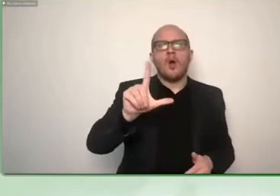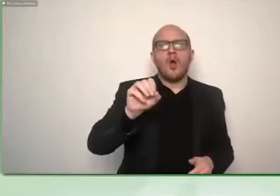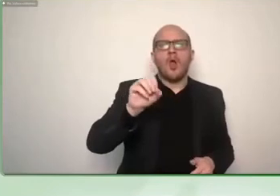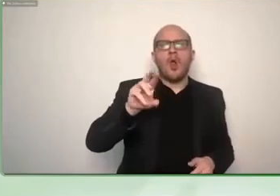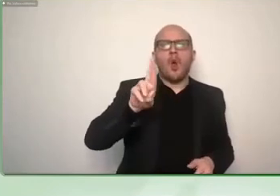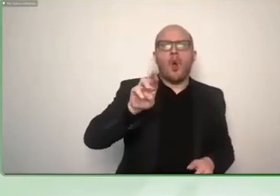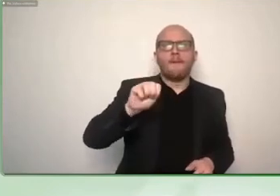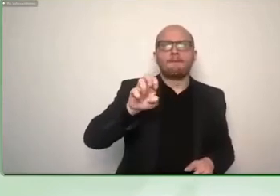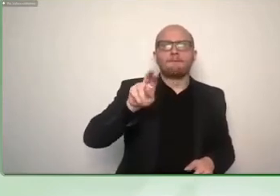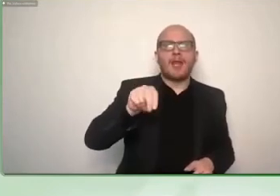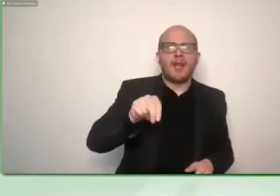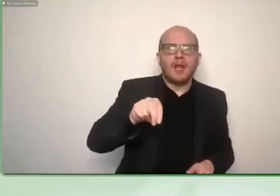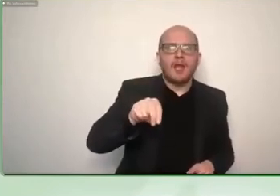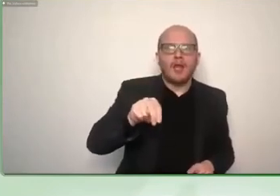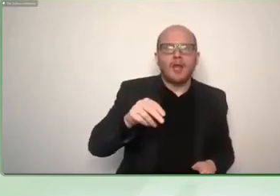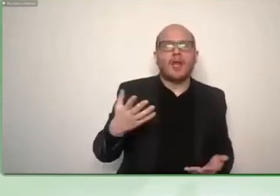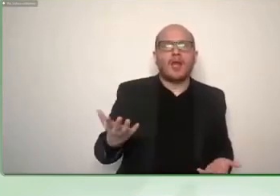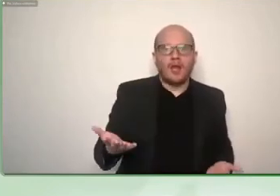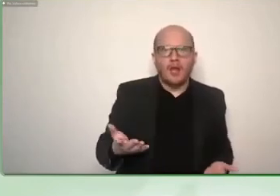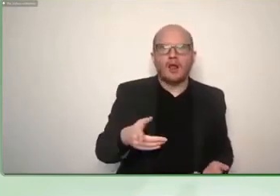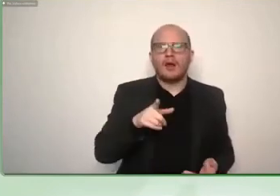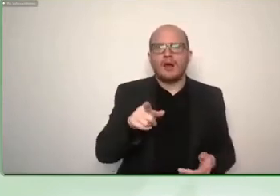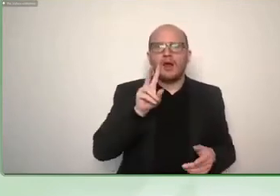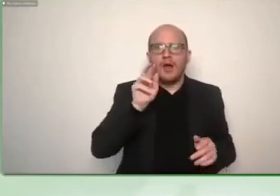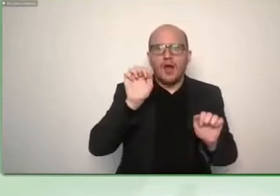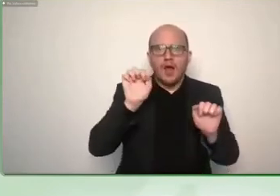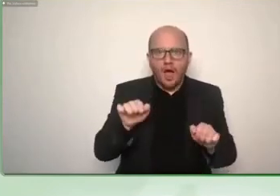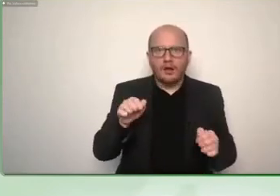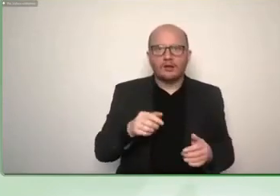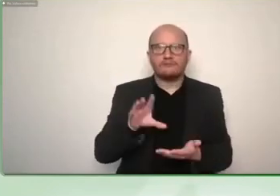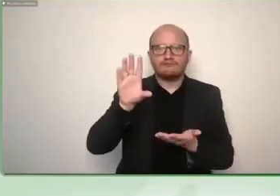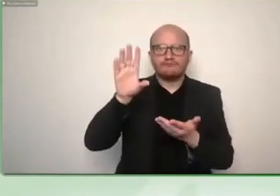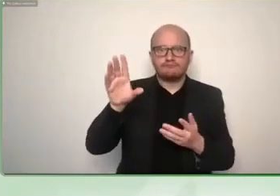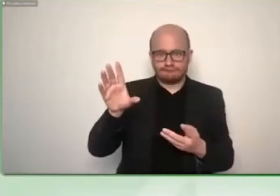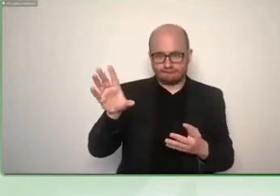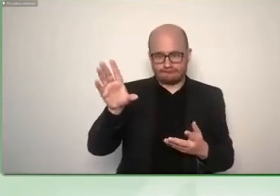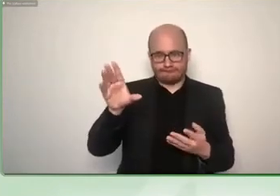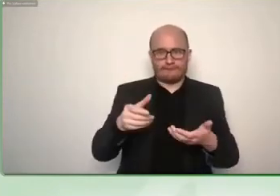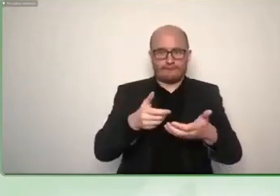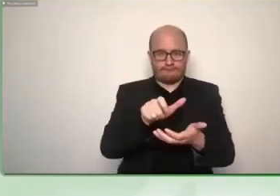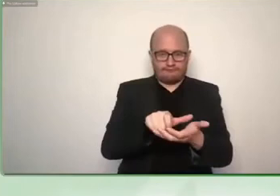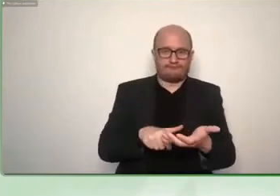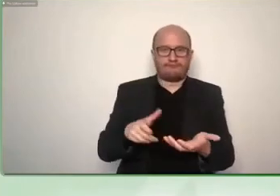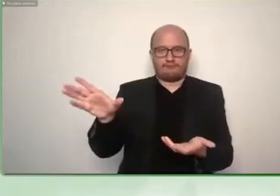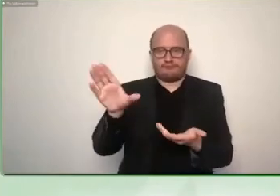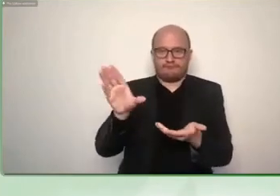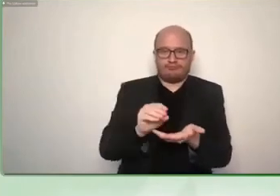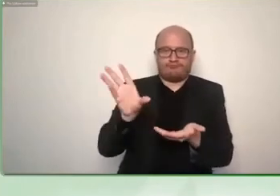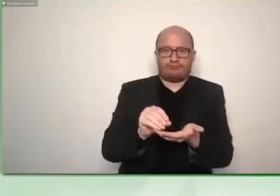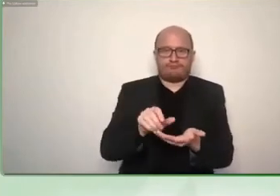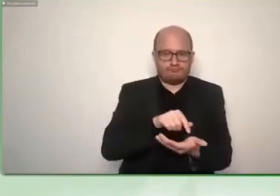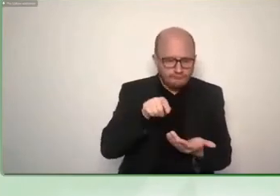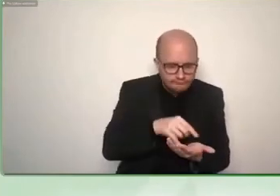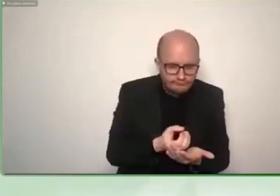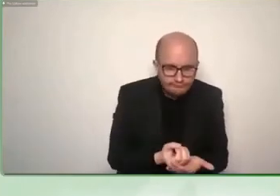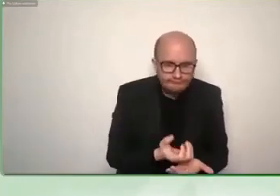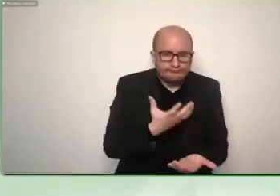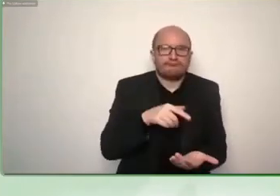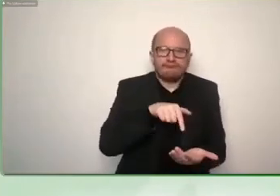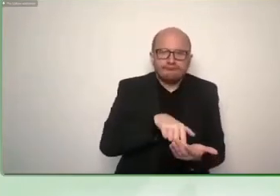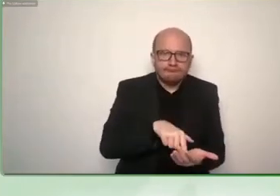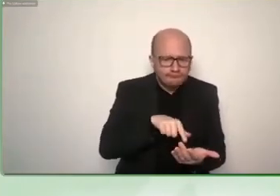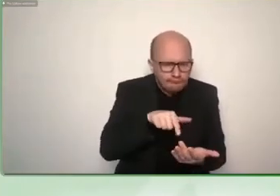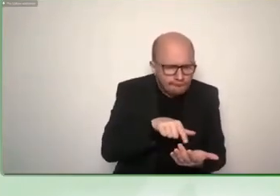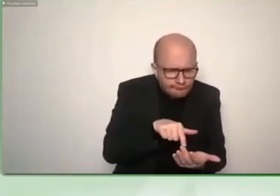to spell out words and sentences so you can practice anytime which is also very convenient but